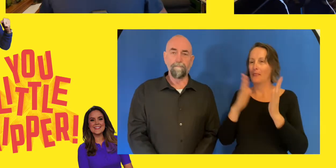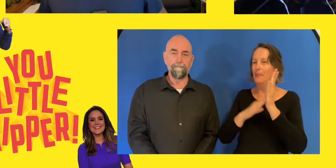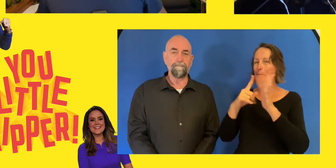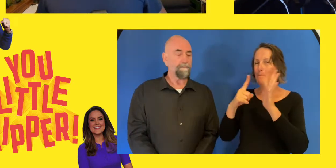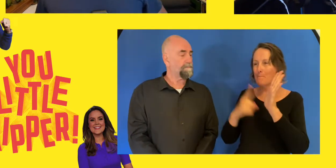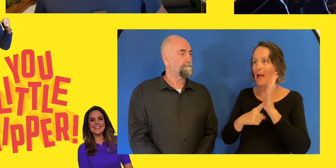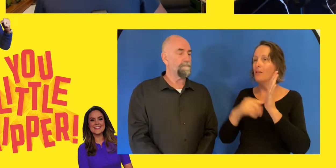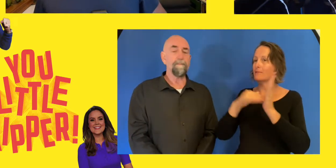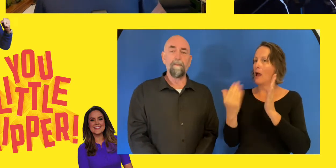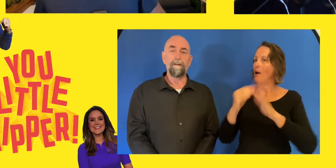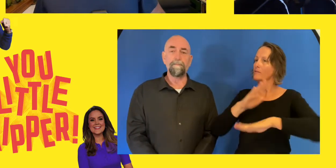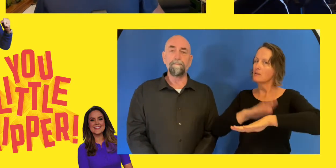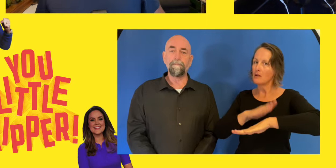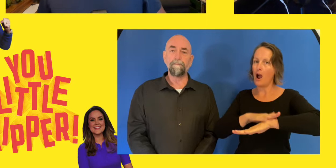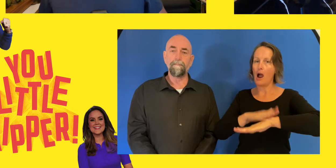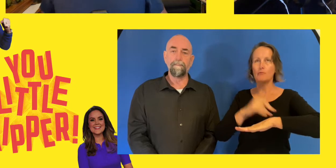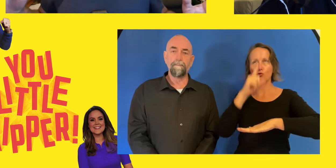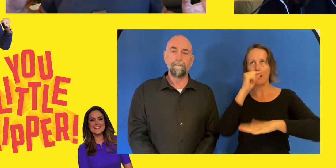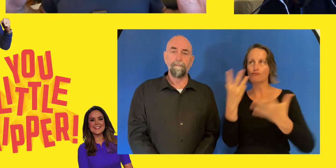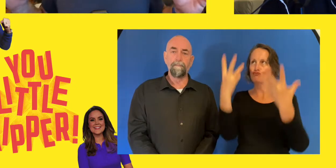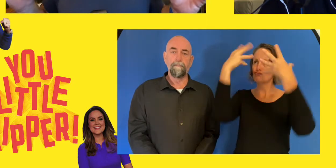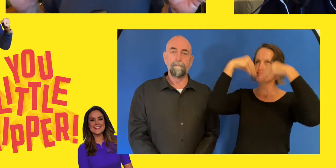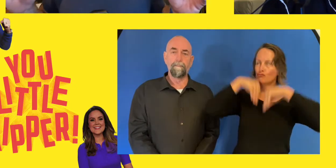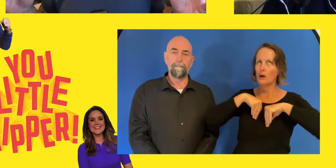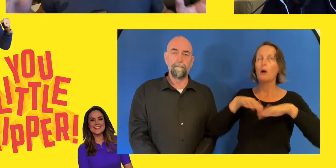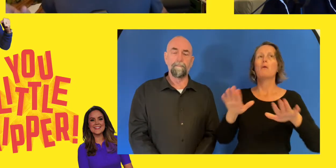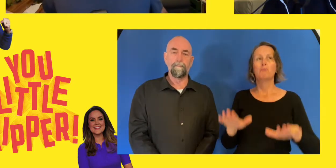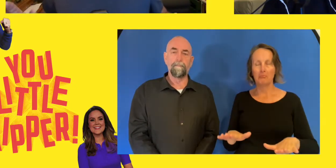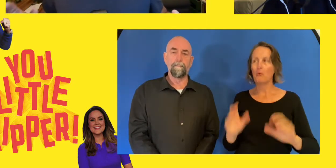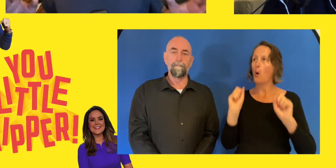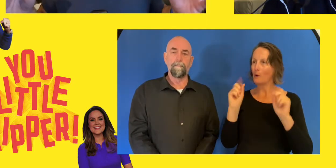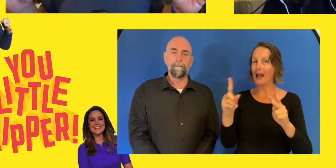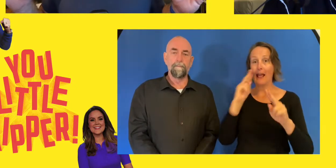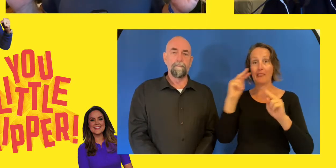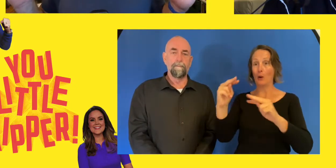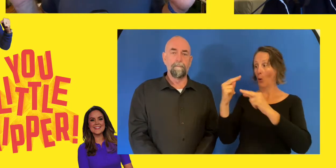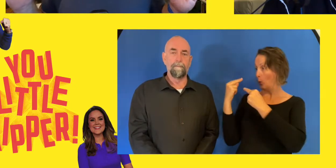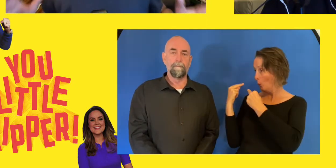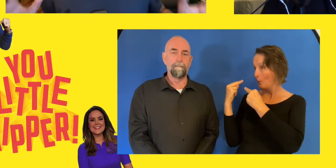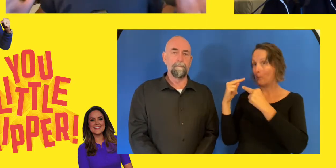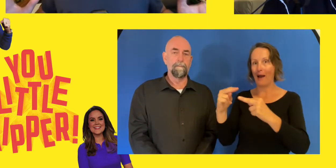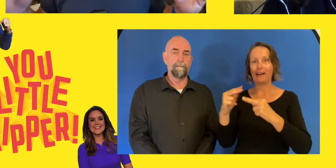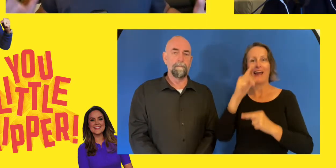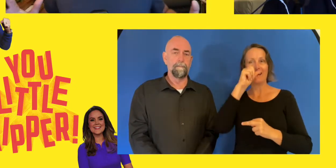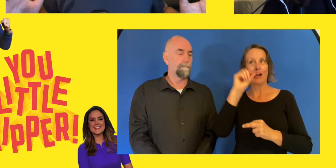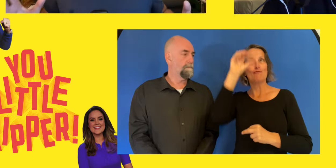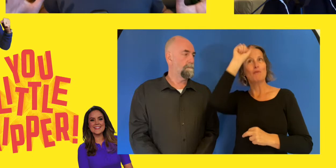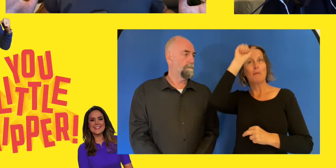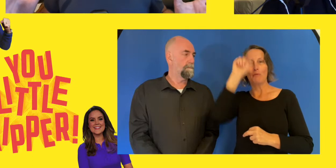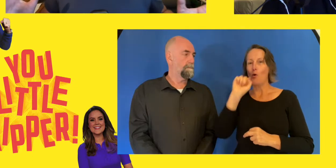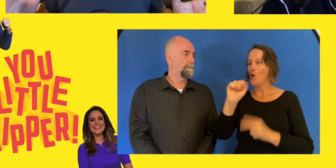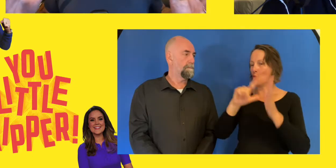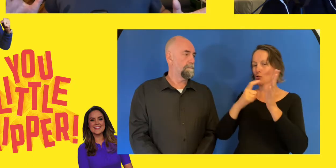has been just such a wonderful, wonderful career. We can't just leave it at that. We can't leave Mel Perrine, who hasn't